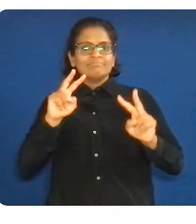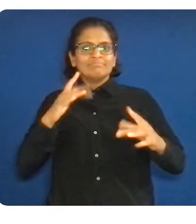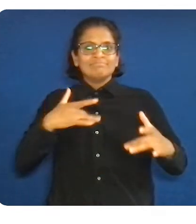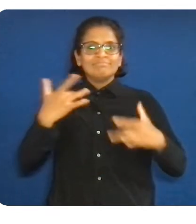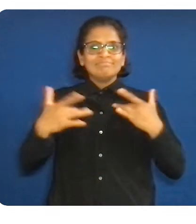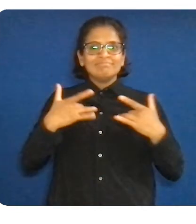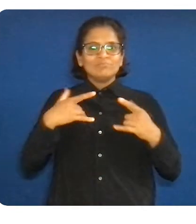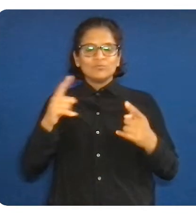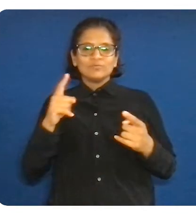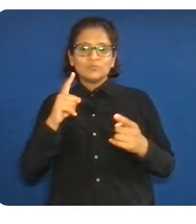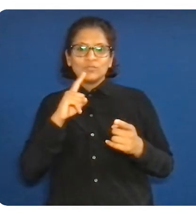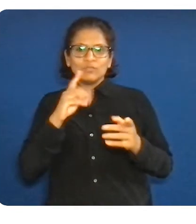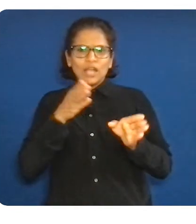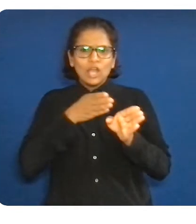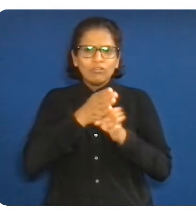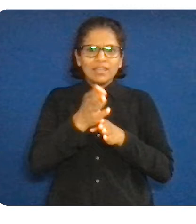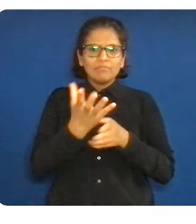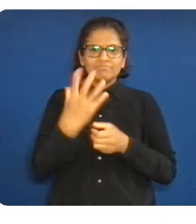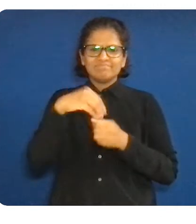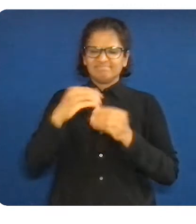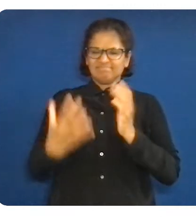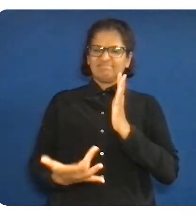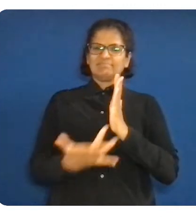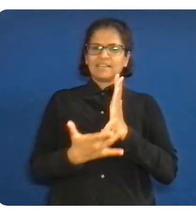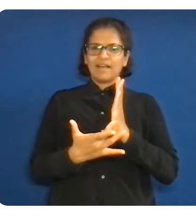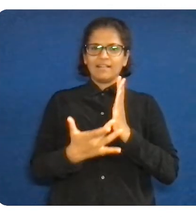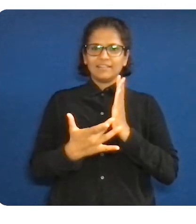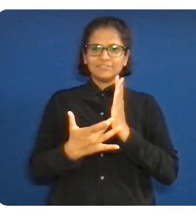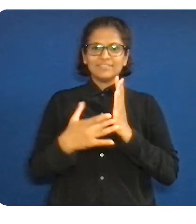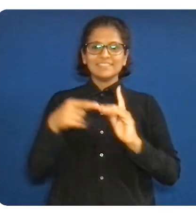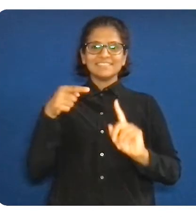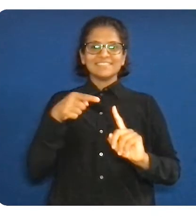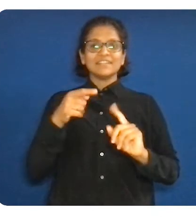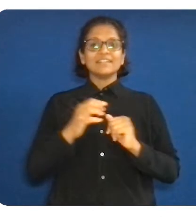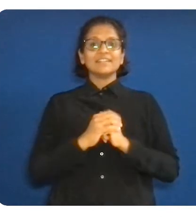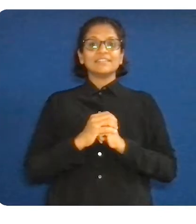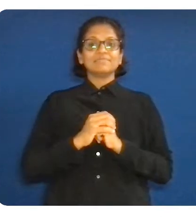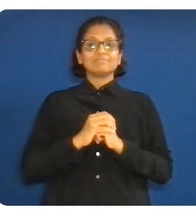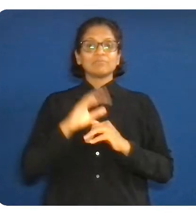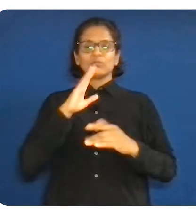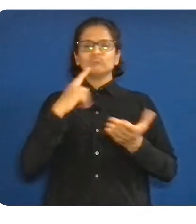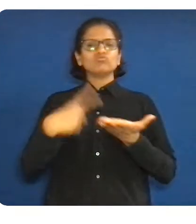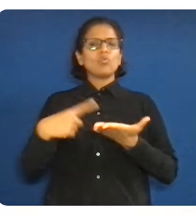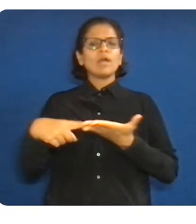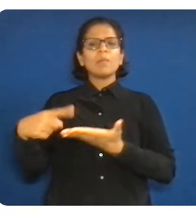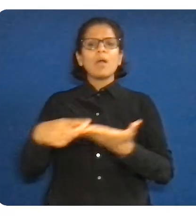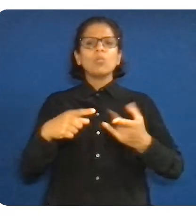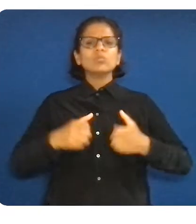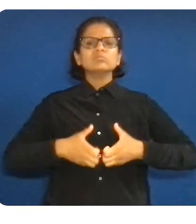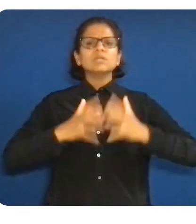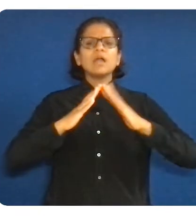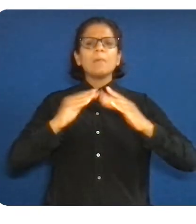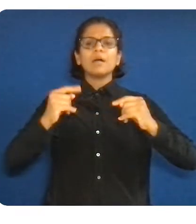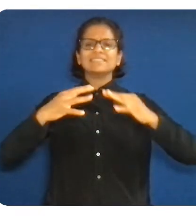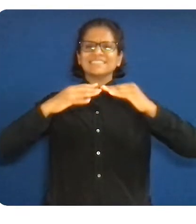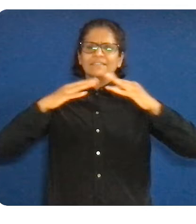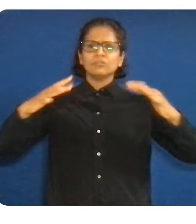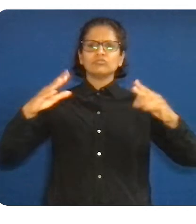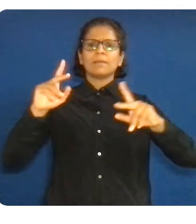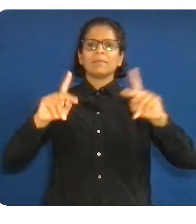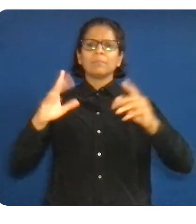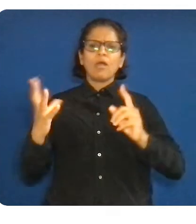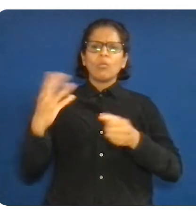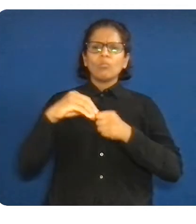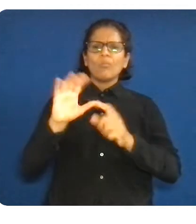like to talk about how building a more diverse, inclusive culture is not just a competitive advantage for us at Google, but it's a